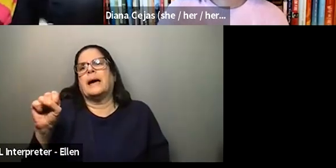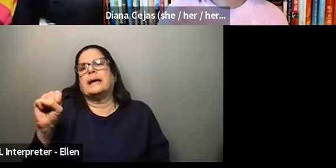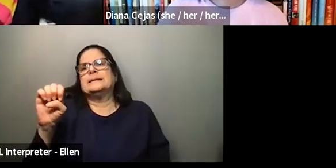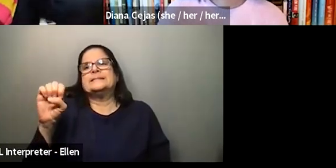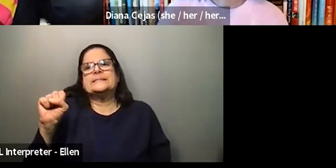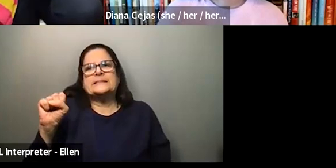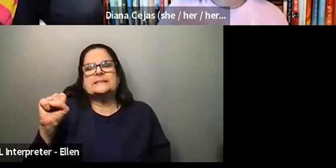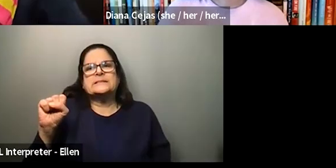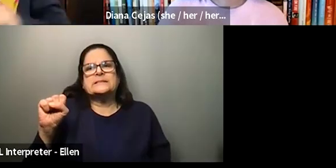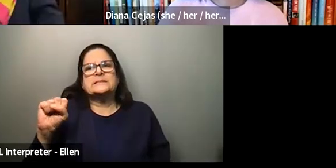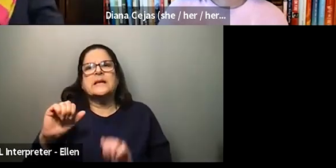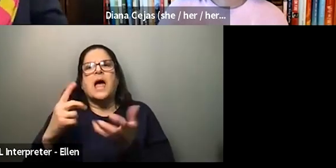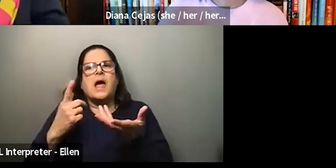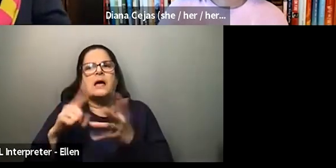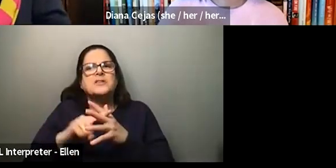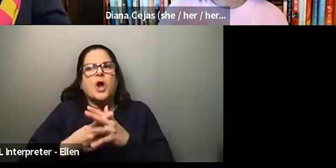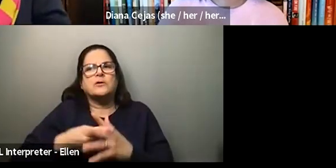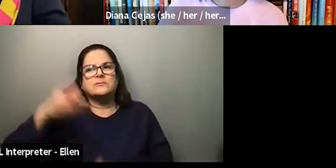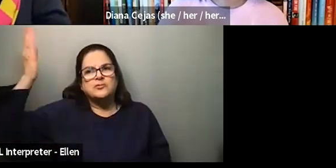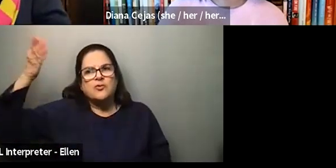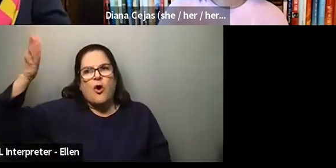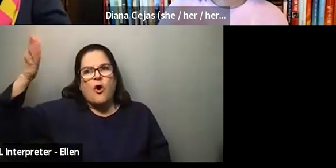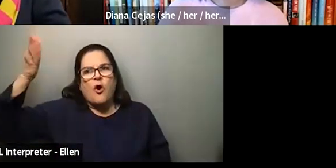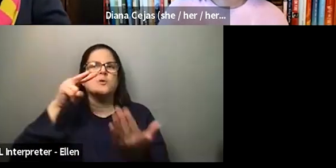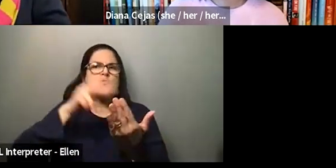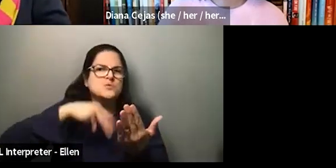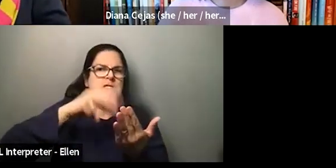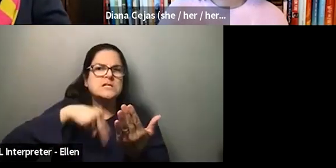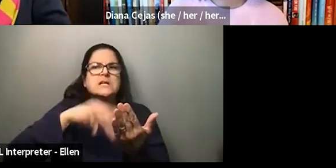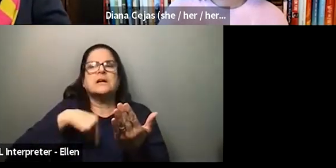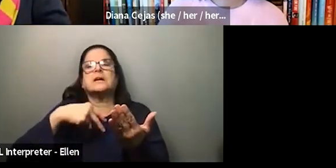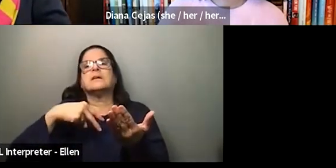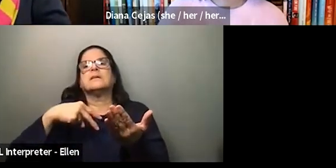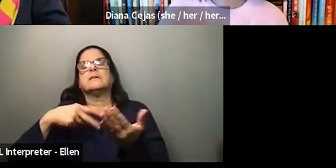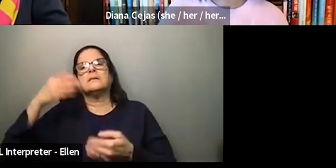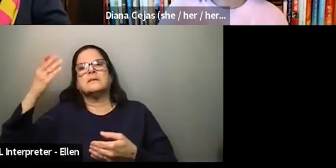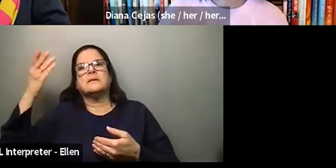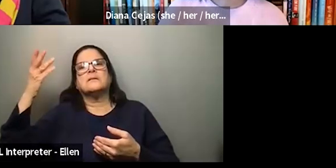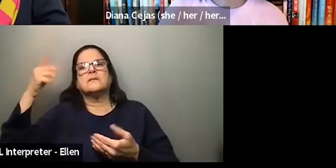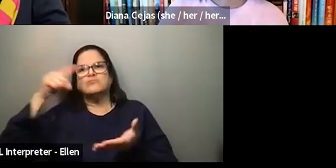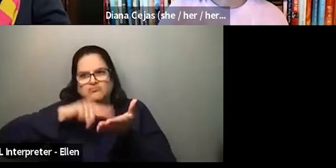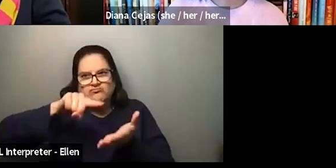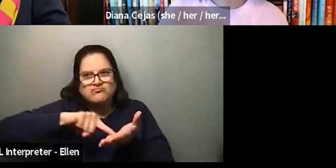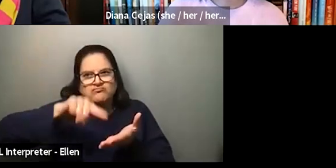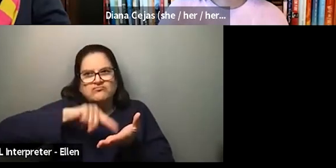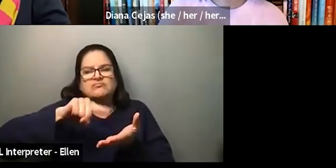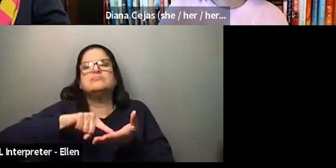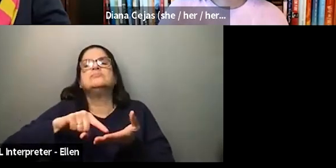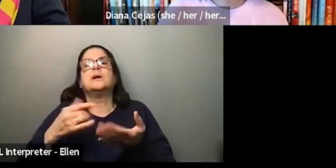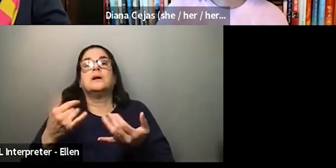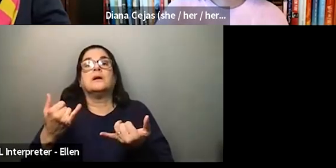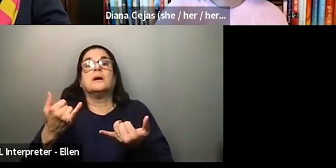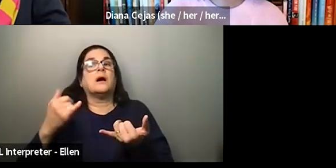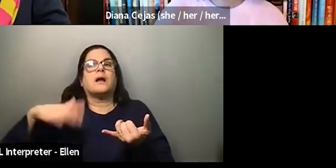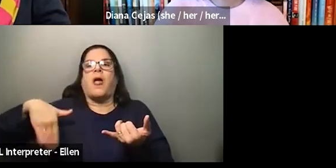and give lectures and read and educate myself. And I realized I needed to educate, and I'm still not perfect. I'm learning